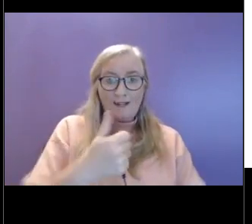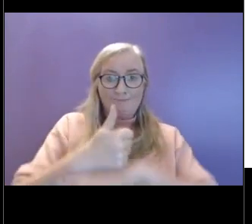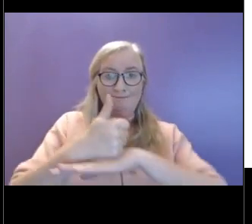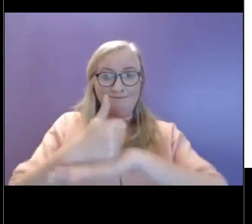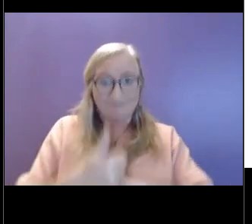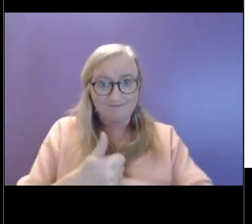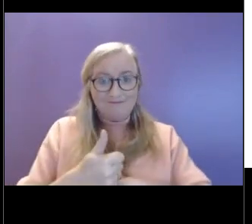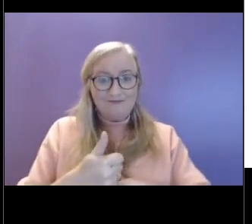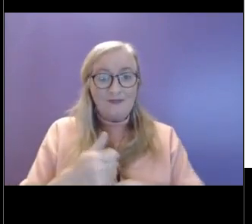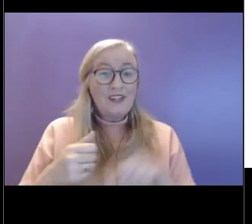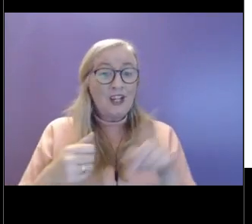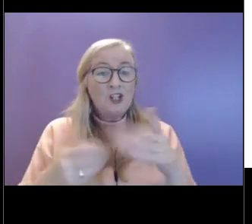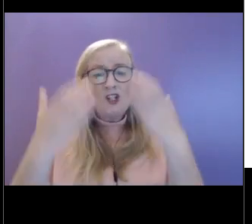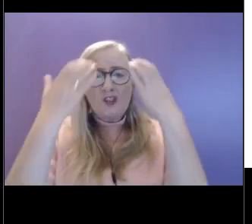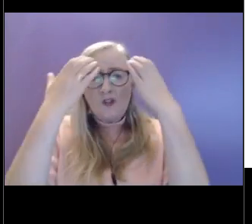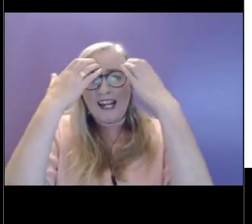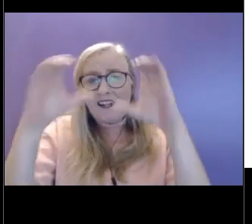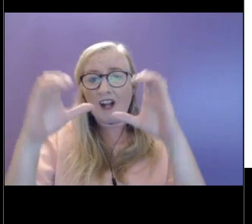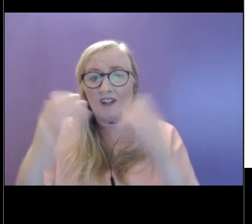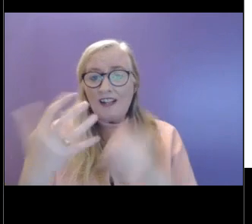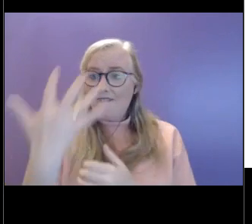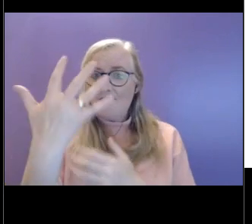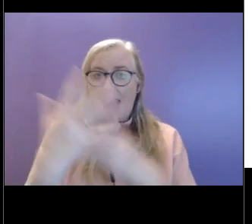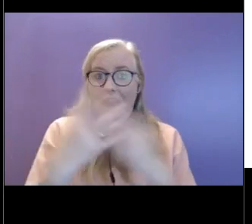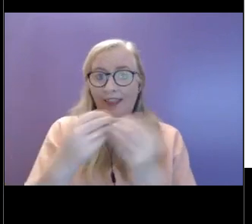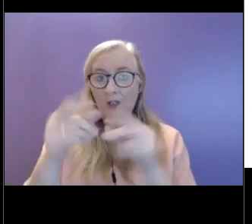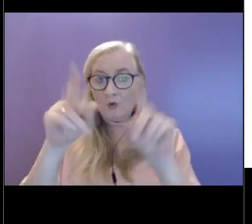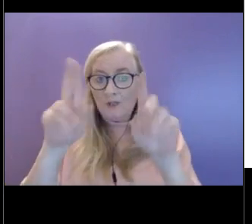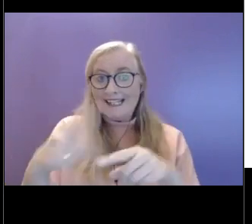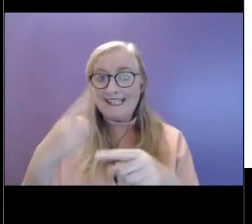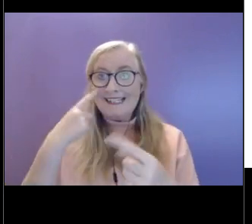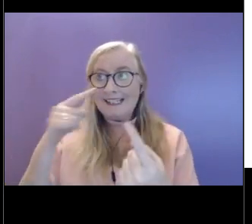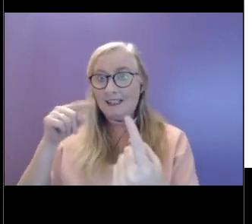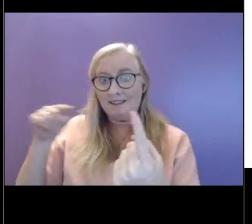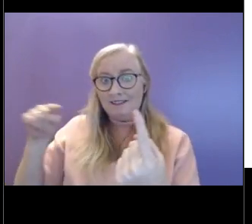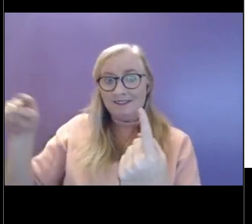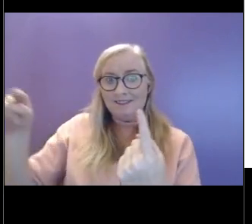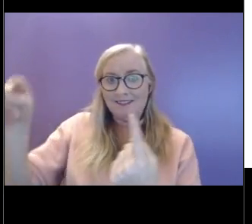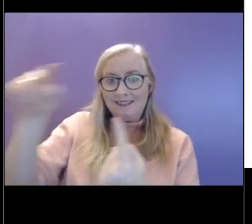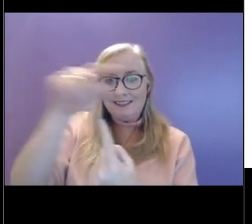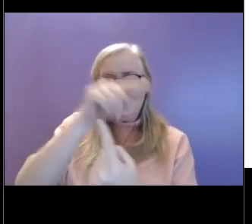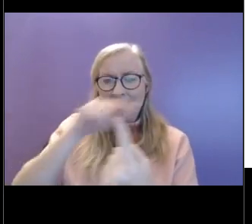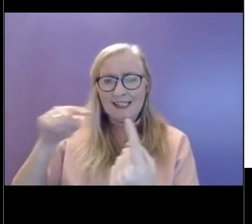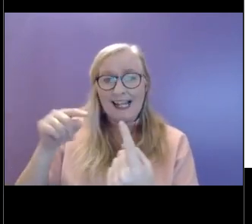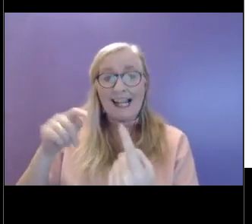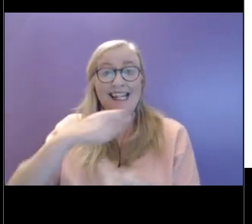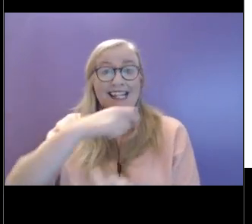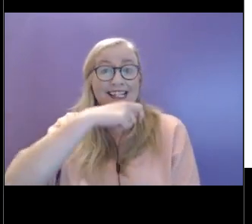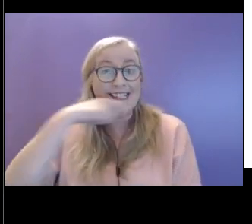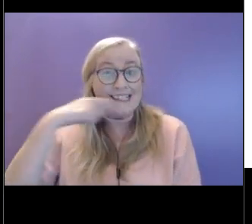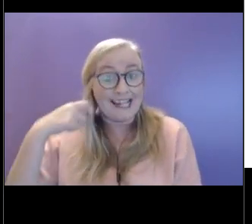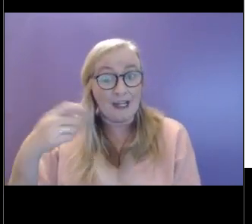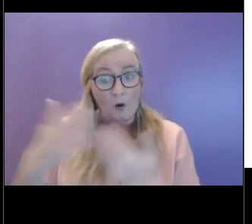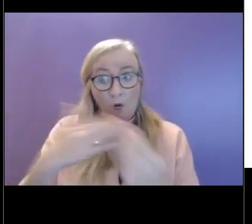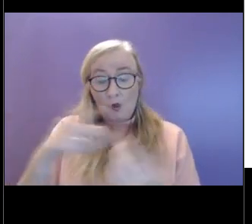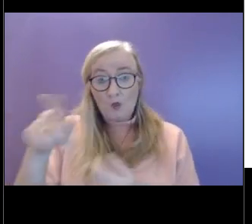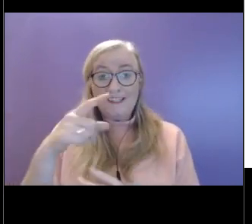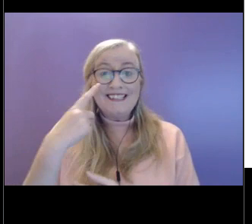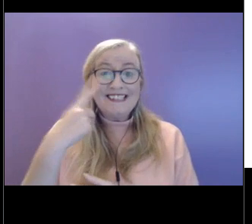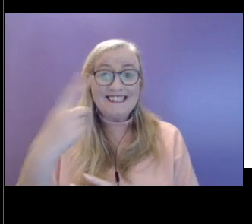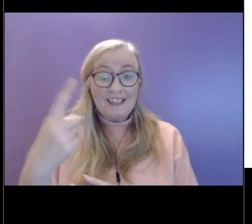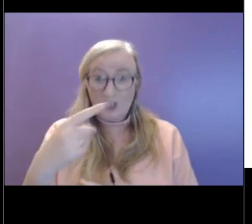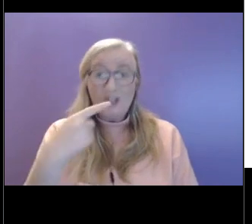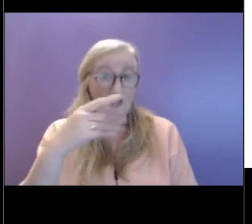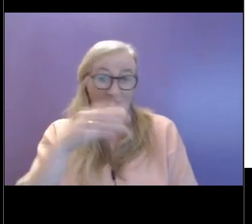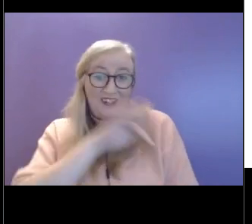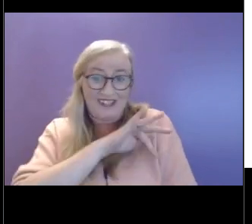So acknowledge five things you can see around you and state what you see. None of us can hear you. You can say that